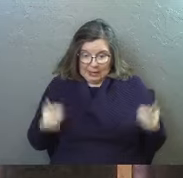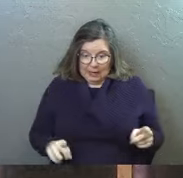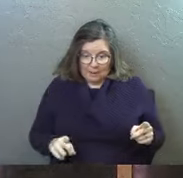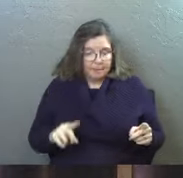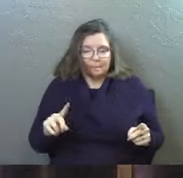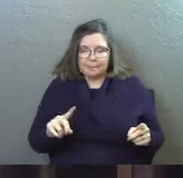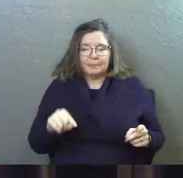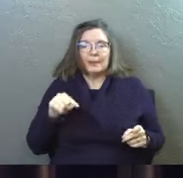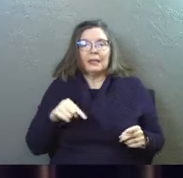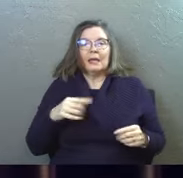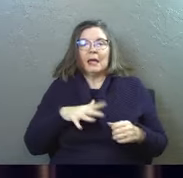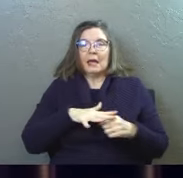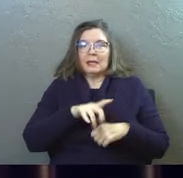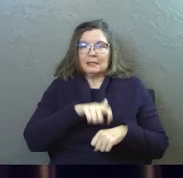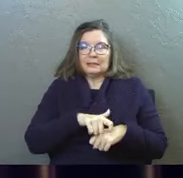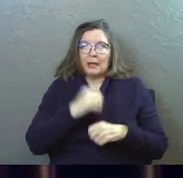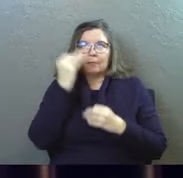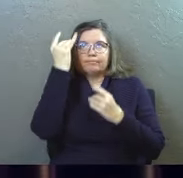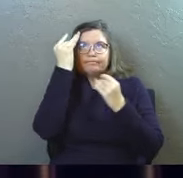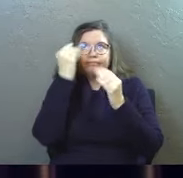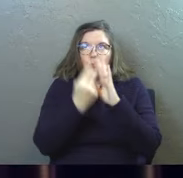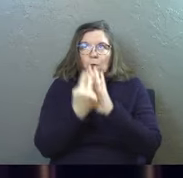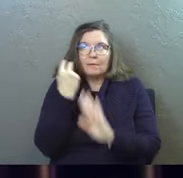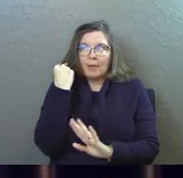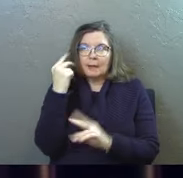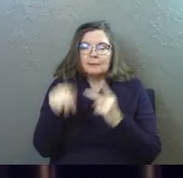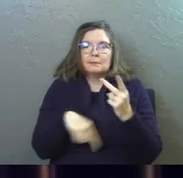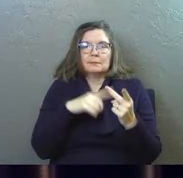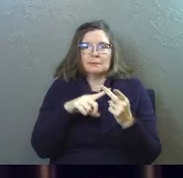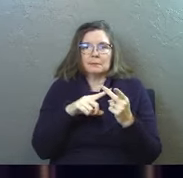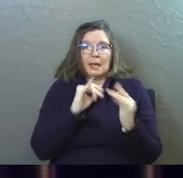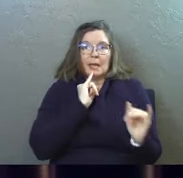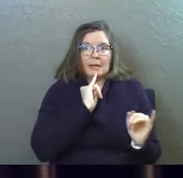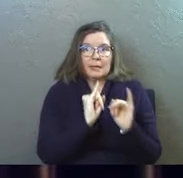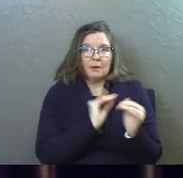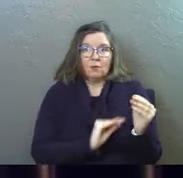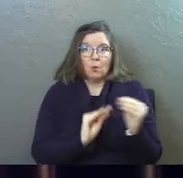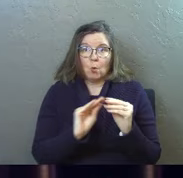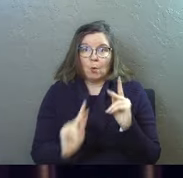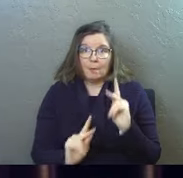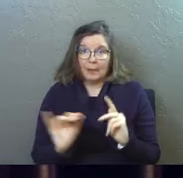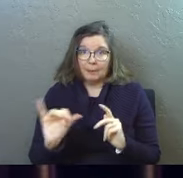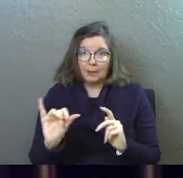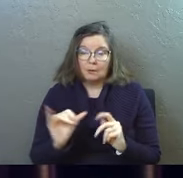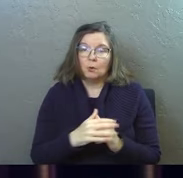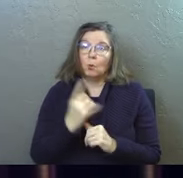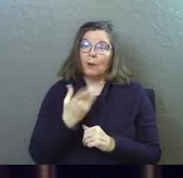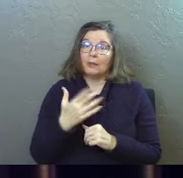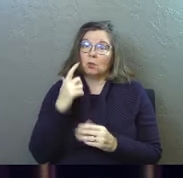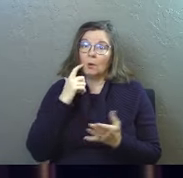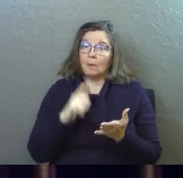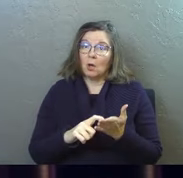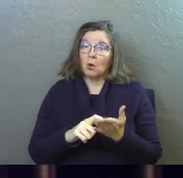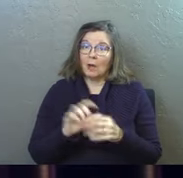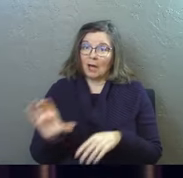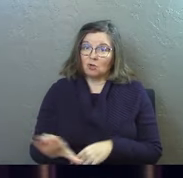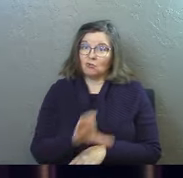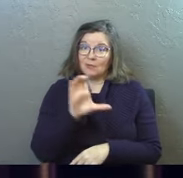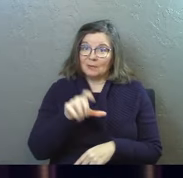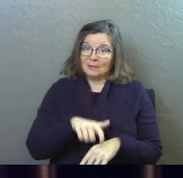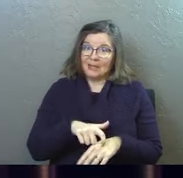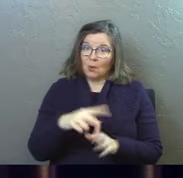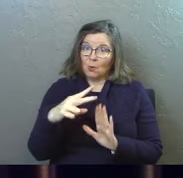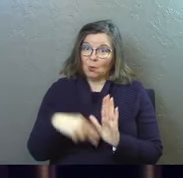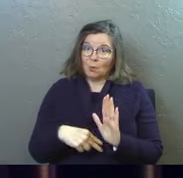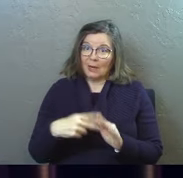happened. He had time to reflect and had time to interview additional people. One of the things you might notice every Christmas is